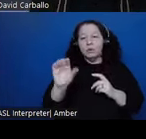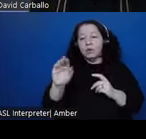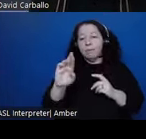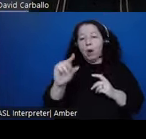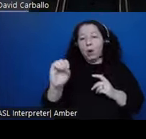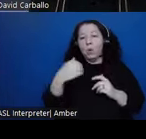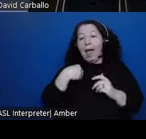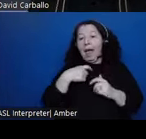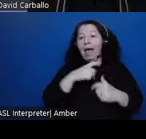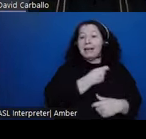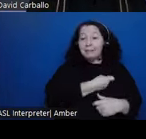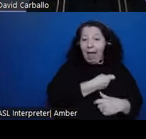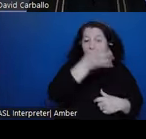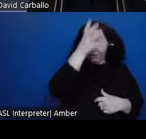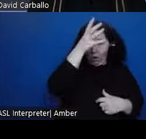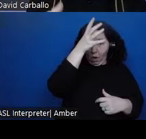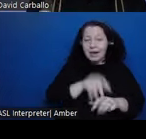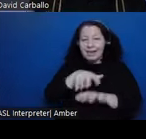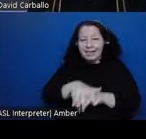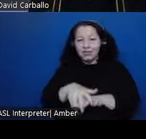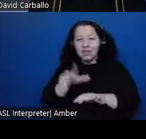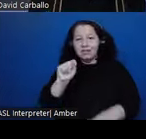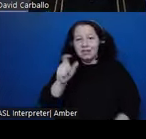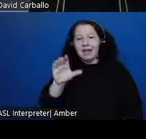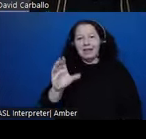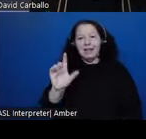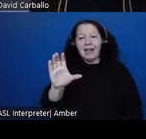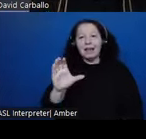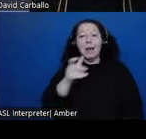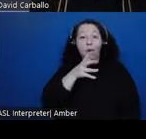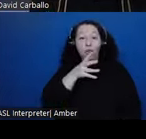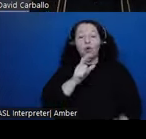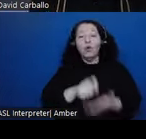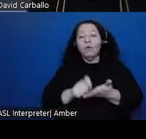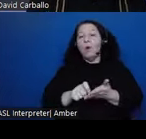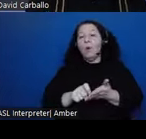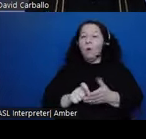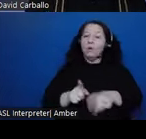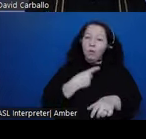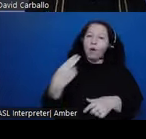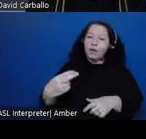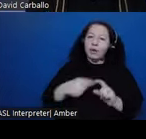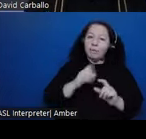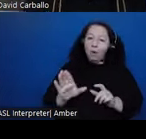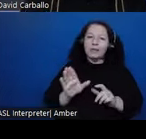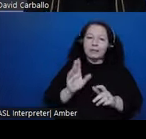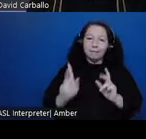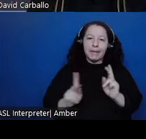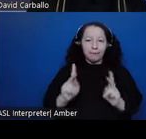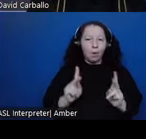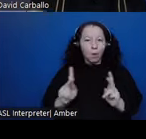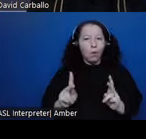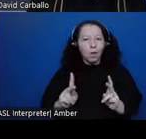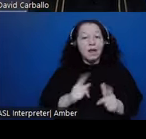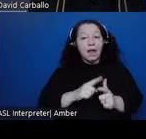indigenous classical tech mother, and he wrote a long history of his people that then he brought across